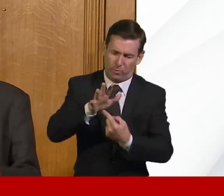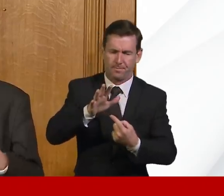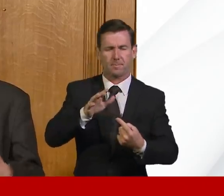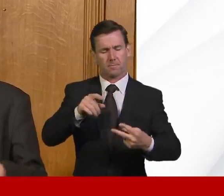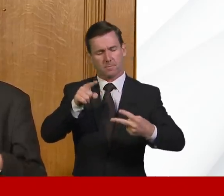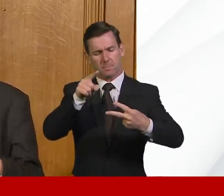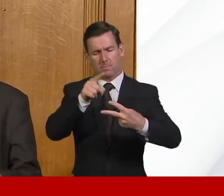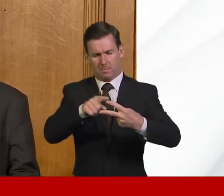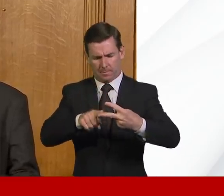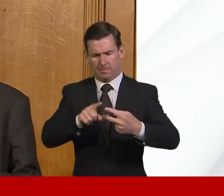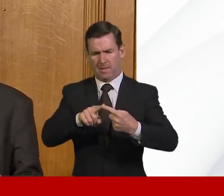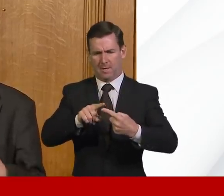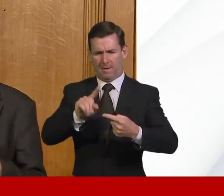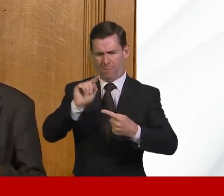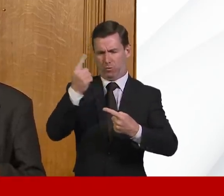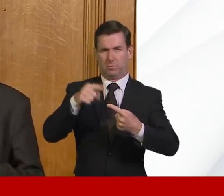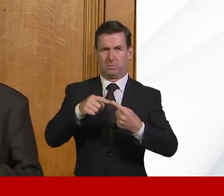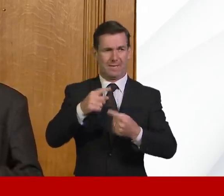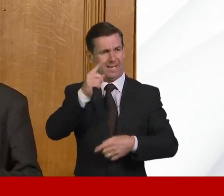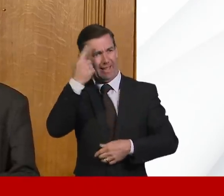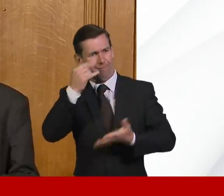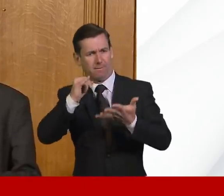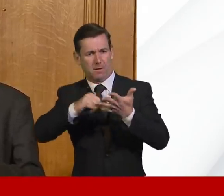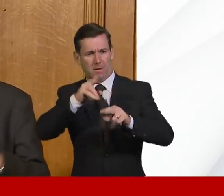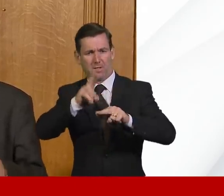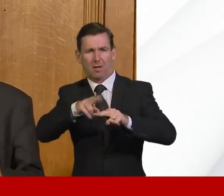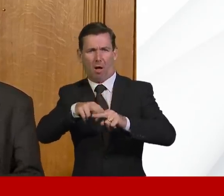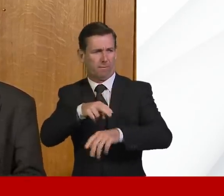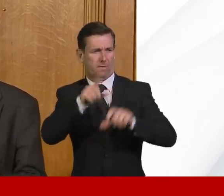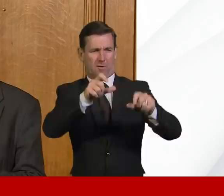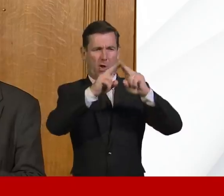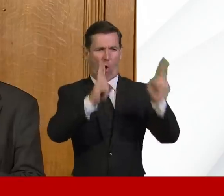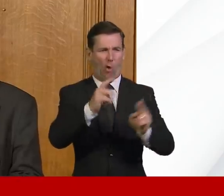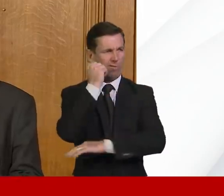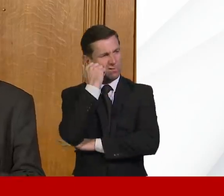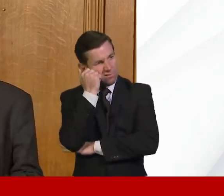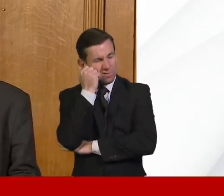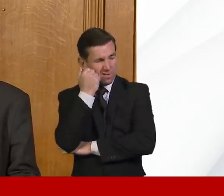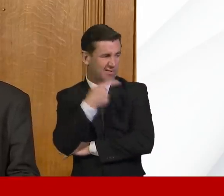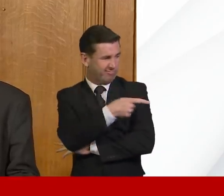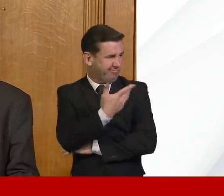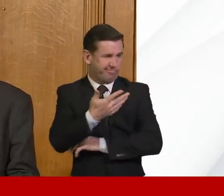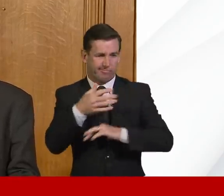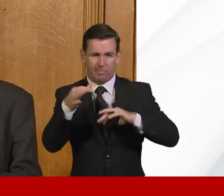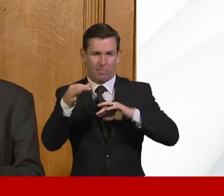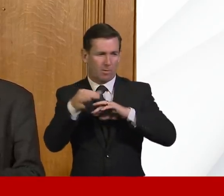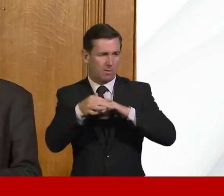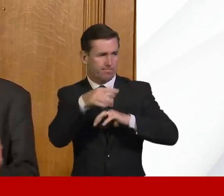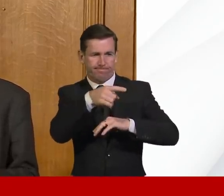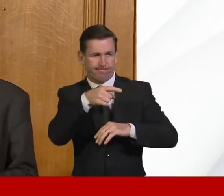if we have staff at home either self-isolating themselves or in quarantine because a member of the family has symptoms,